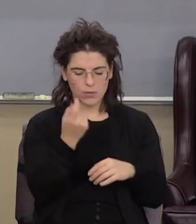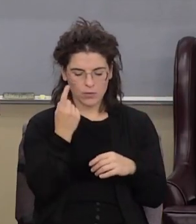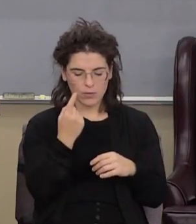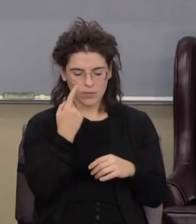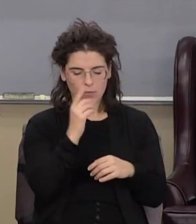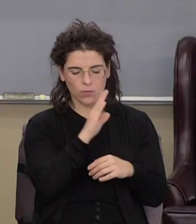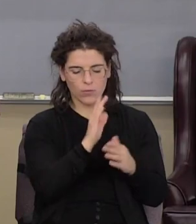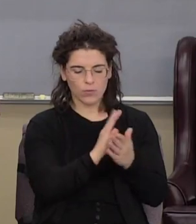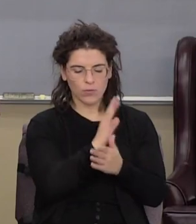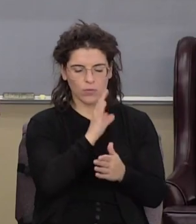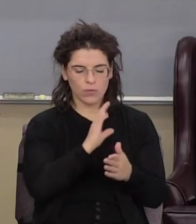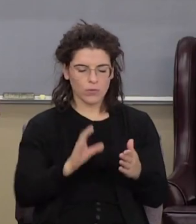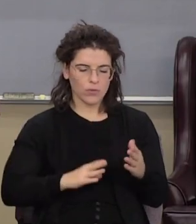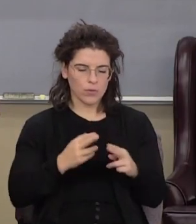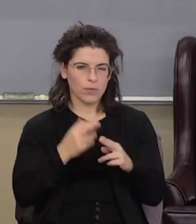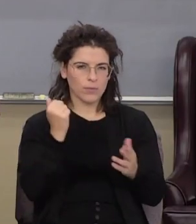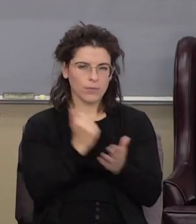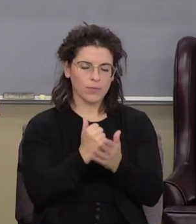for your glory in christ's name amen all right we're